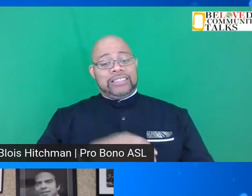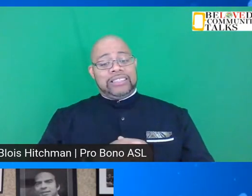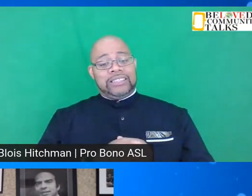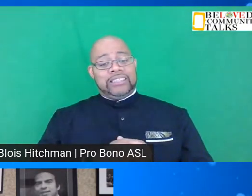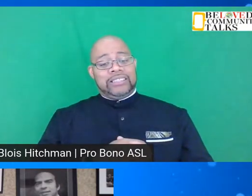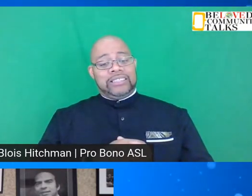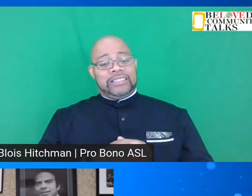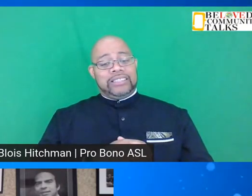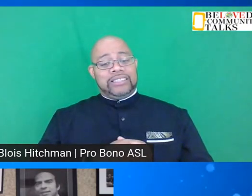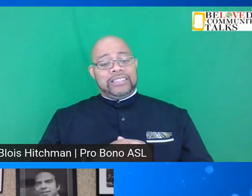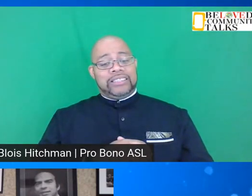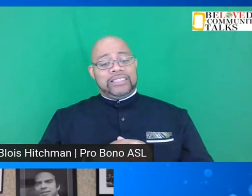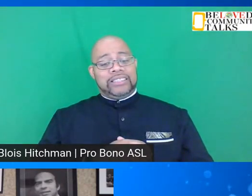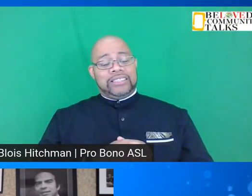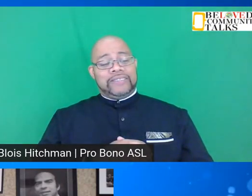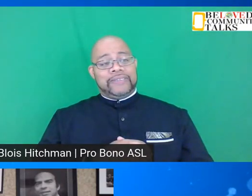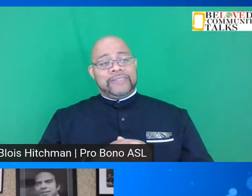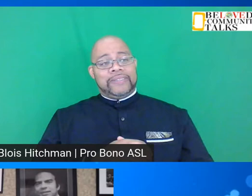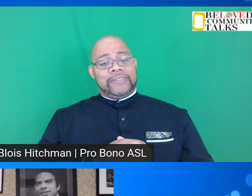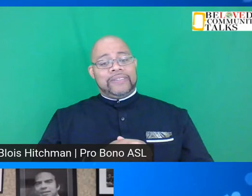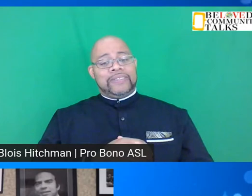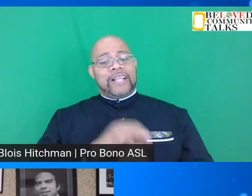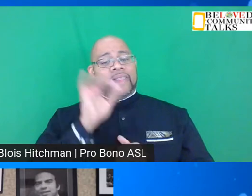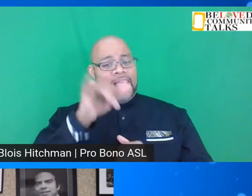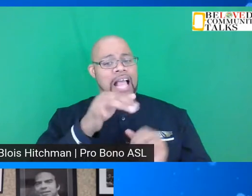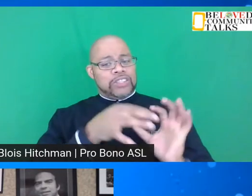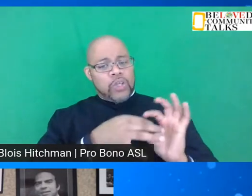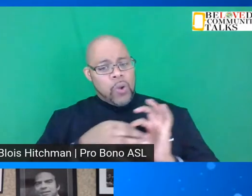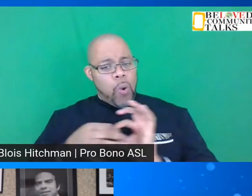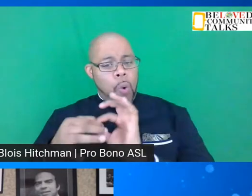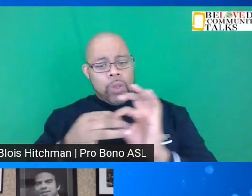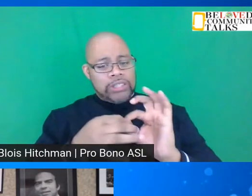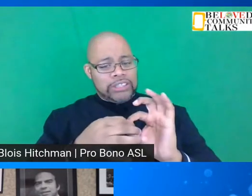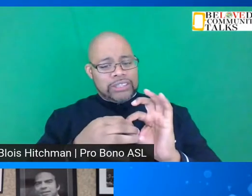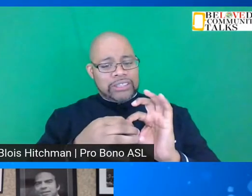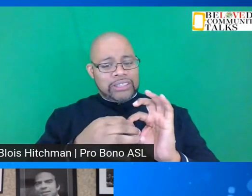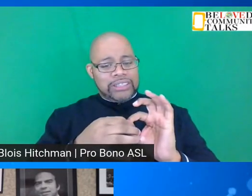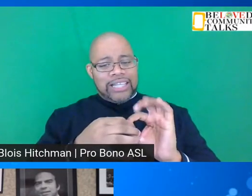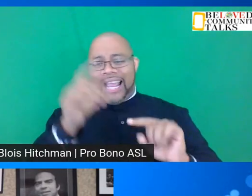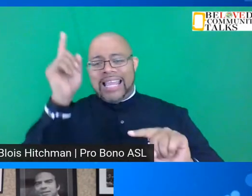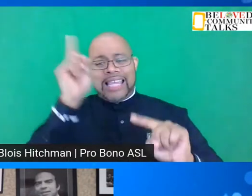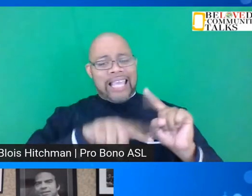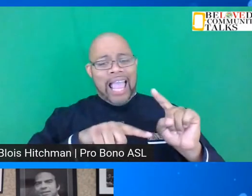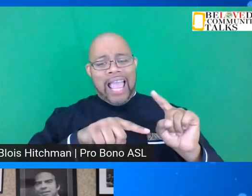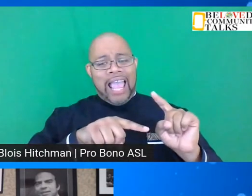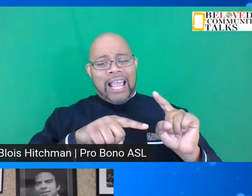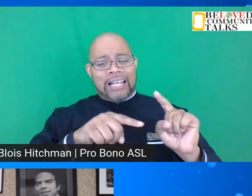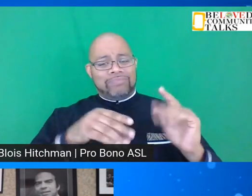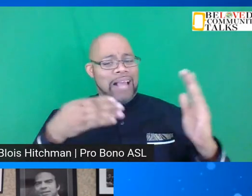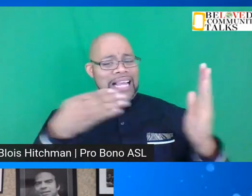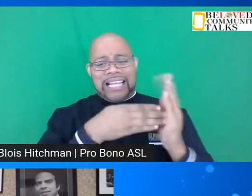Well, that's that's a coalition that cannot be vetoed. Wow.